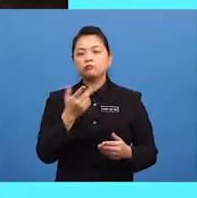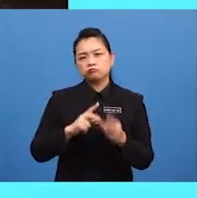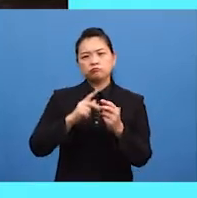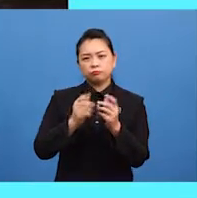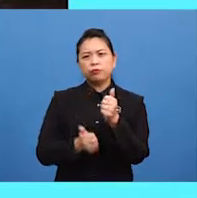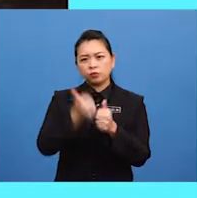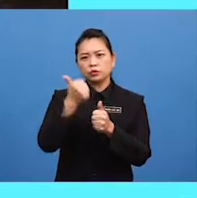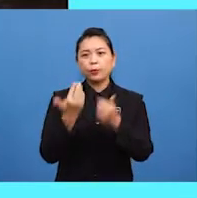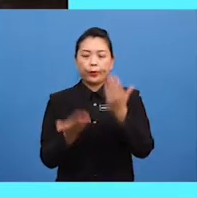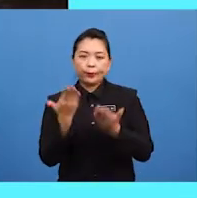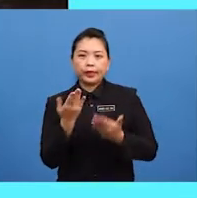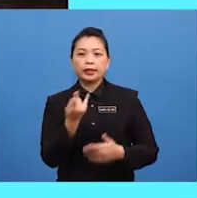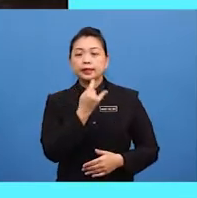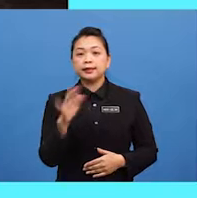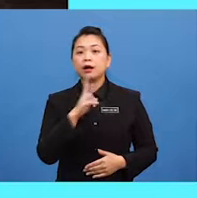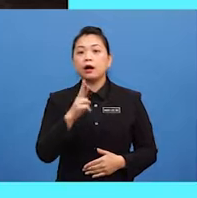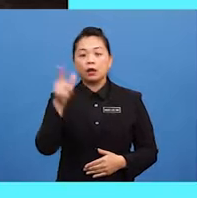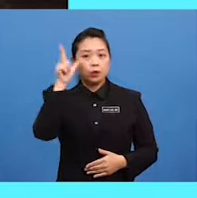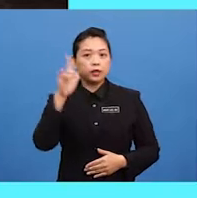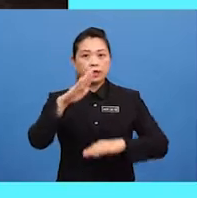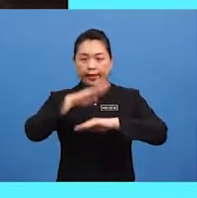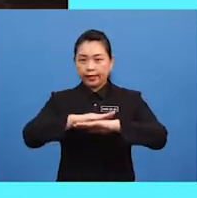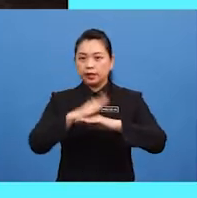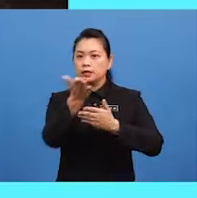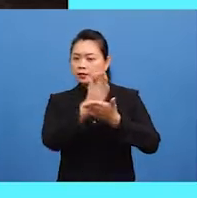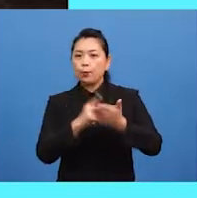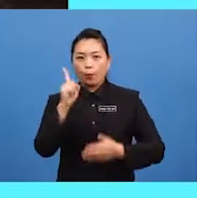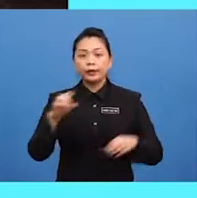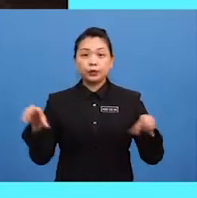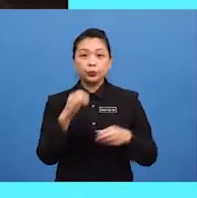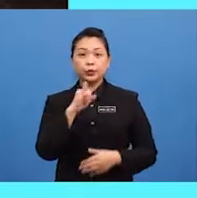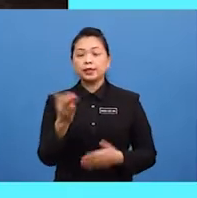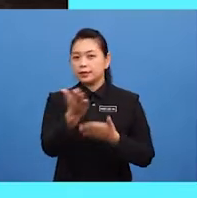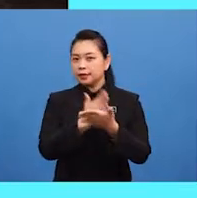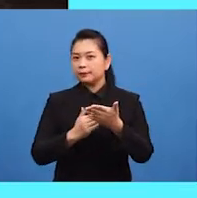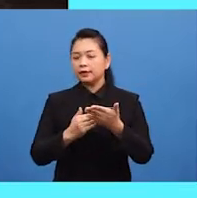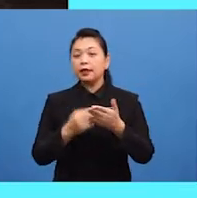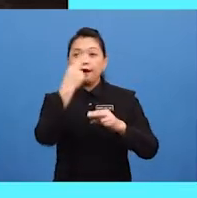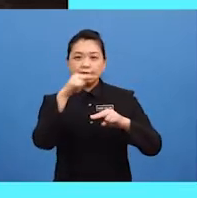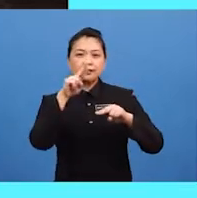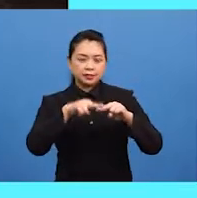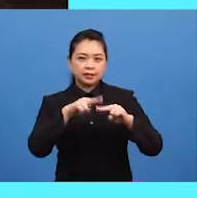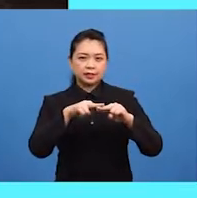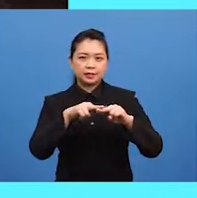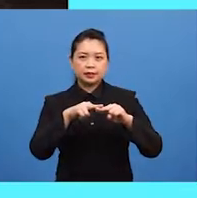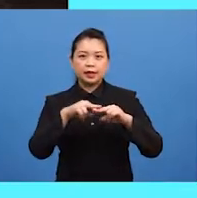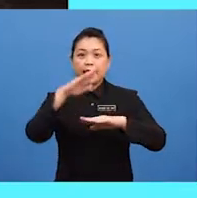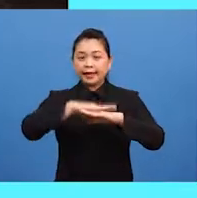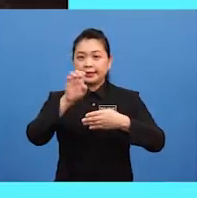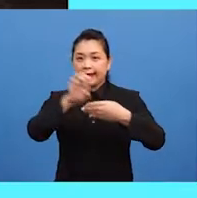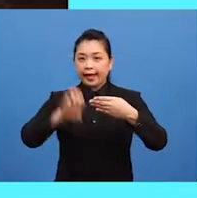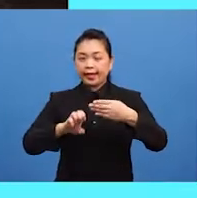they are looking at someone doing something funny at the end of the bridge